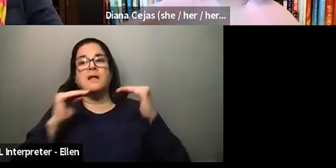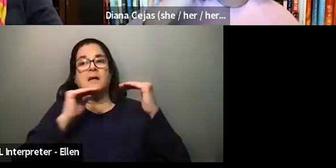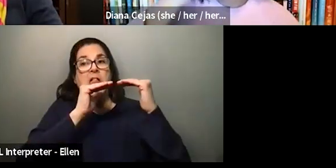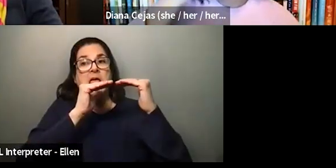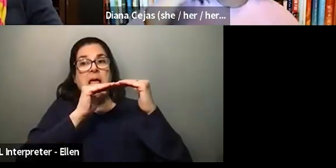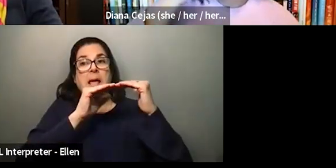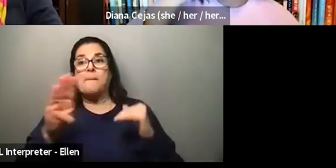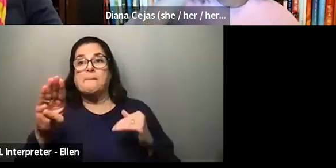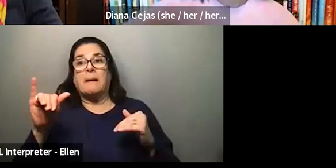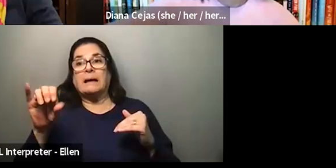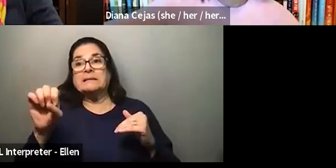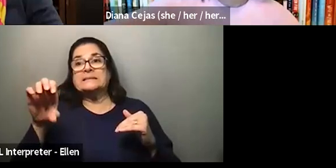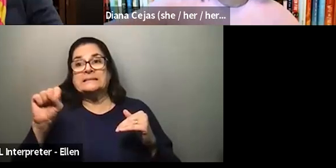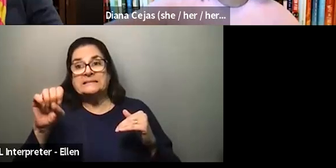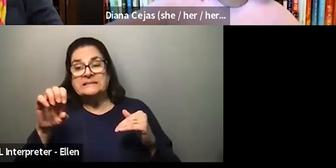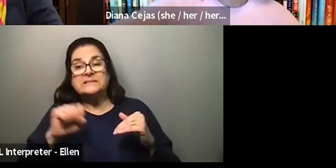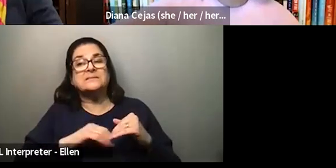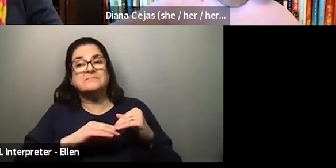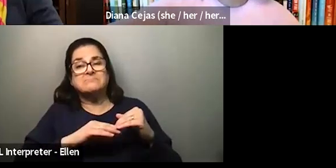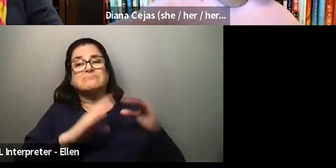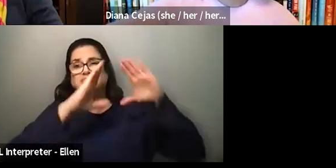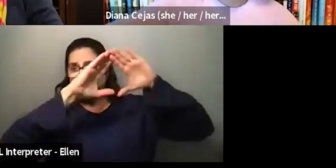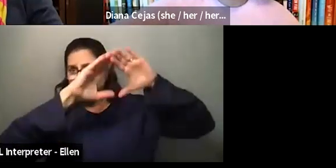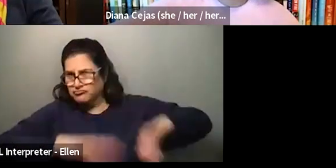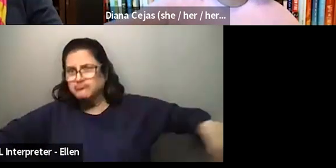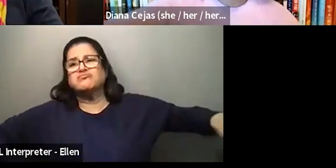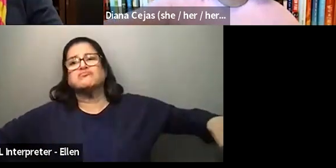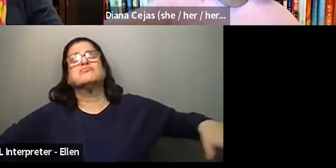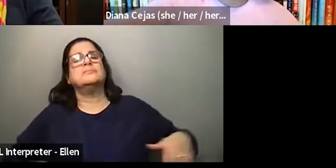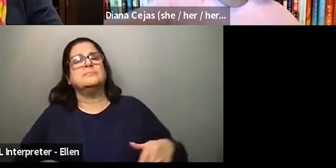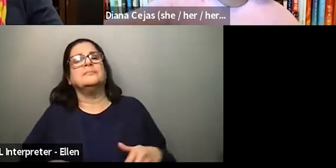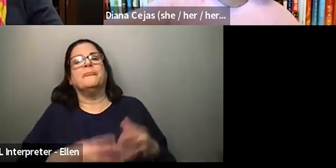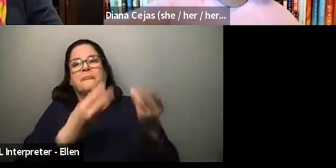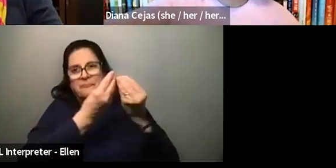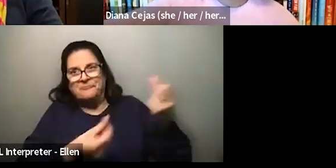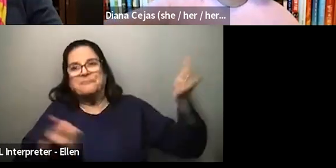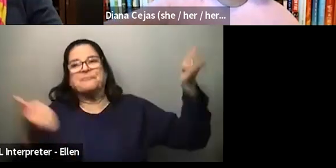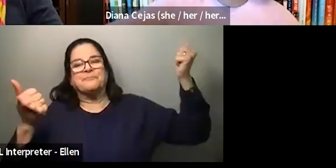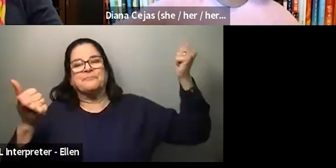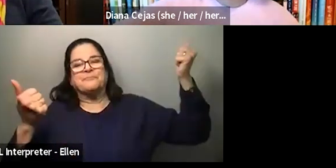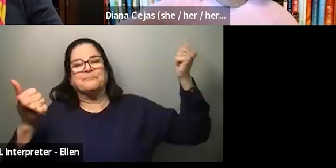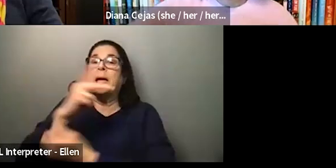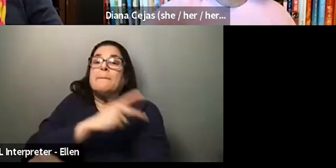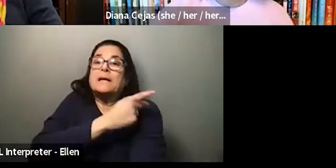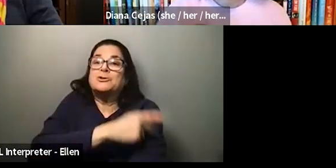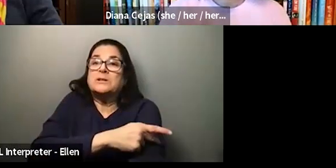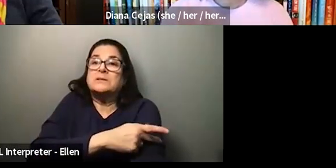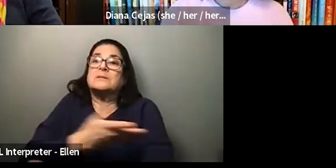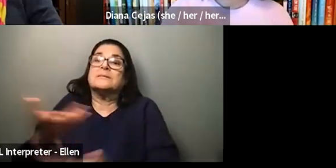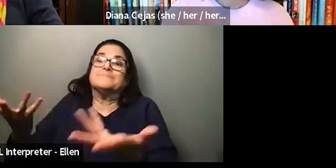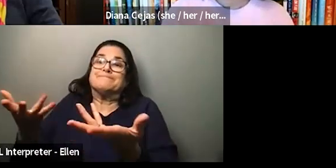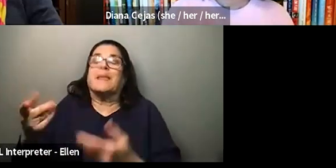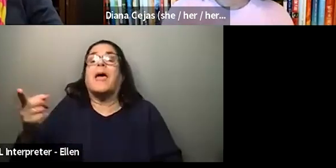continuous reinforcement. you know, they, they, they, they know that you care, and they can feel that you care,